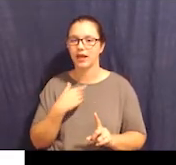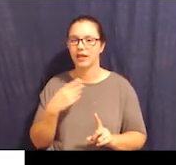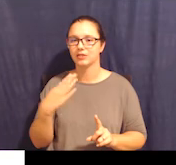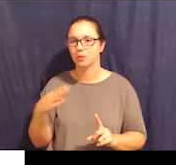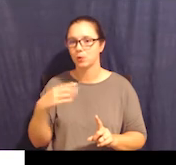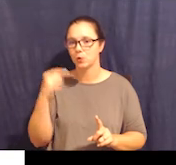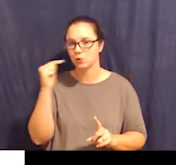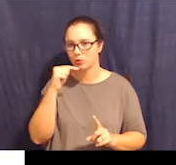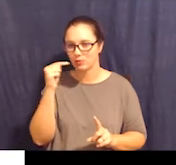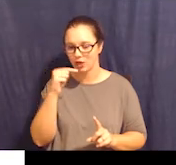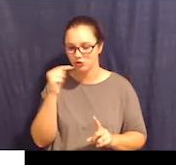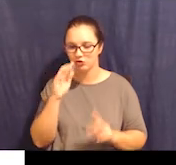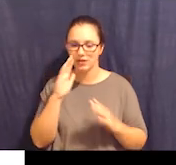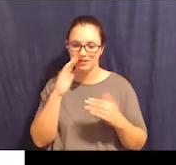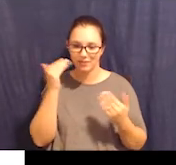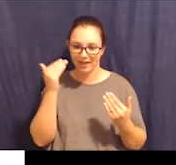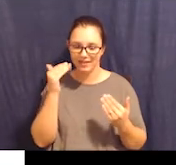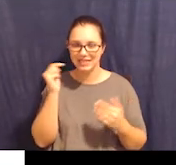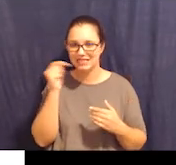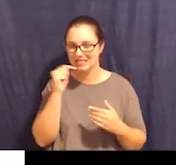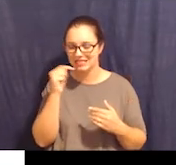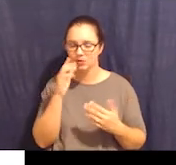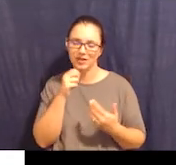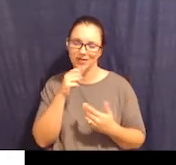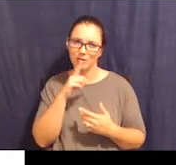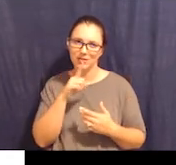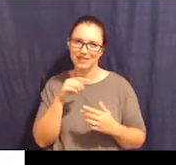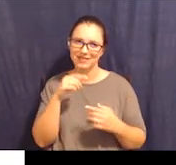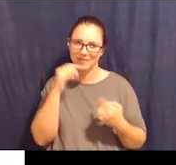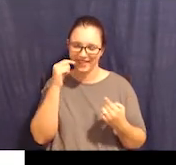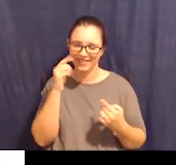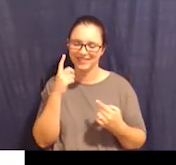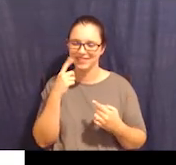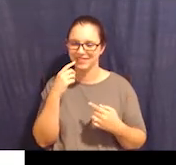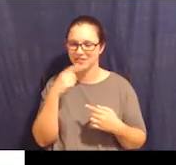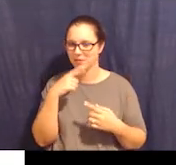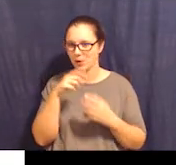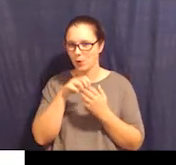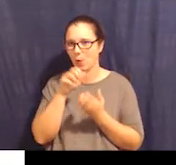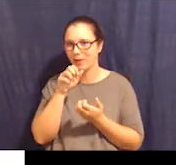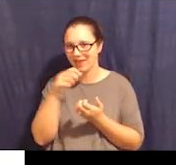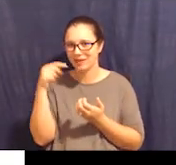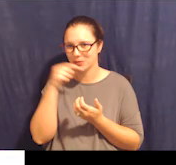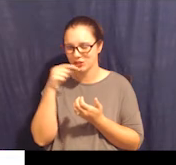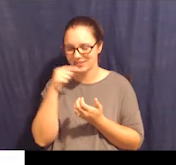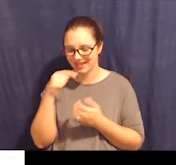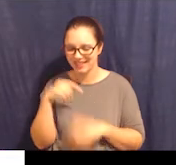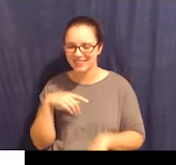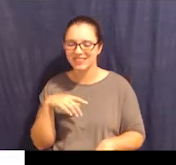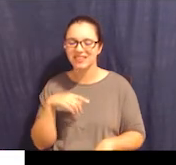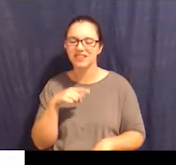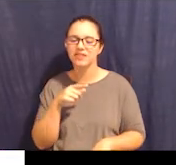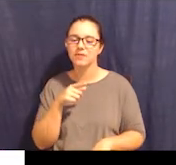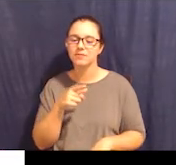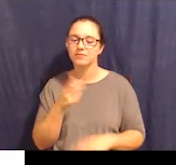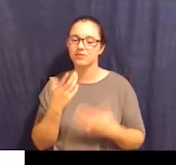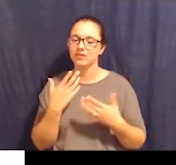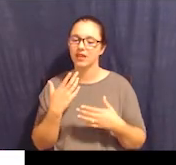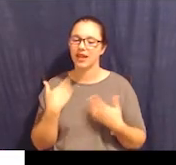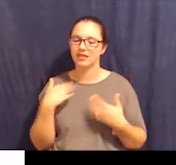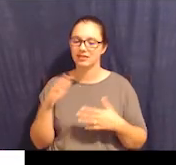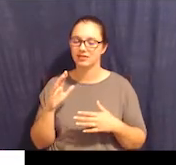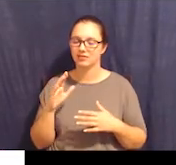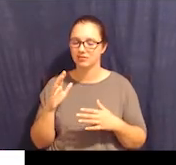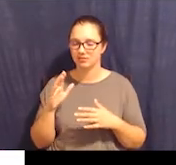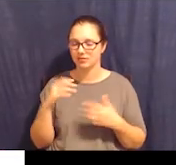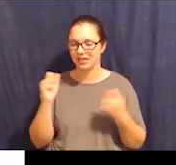have their mouth open and they're brushing their teeth and they're wearing a towel over their hair. So maybe they just got out of the shower and it's